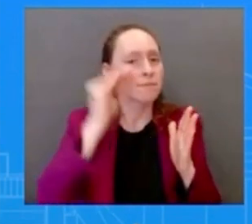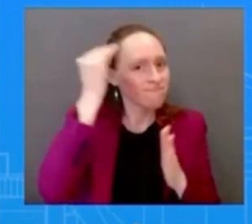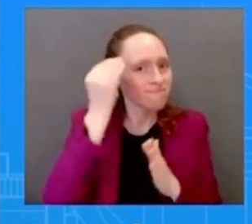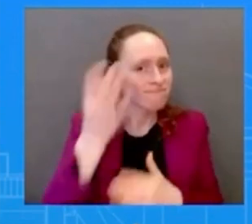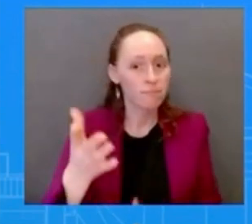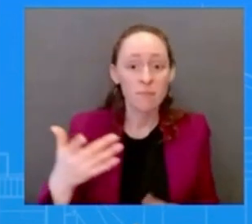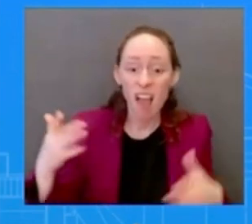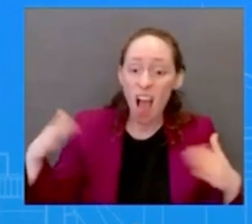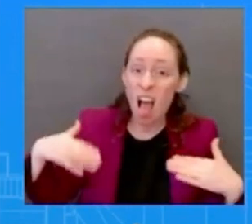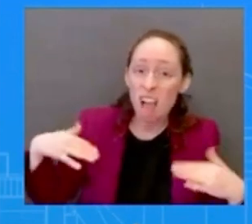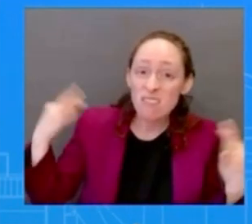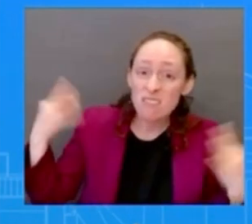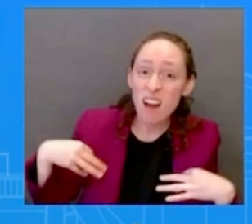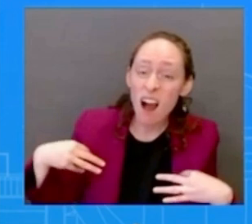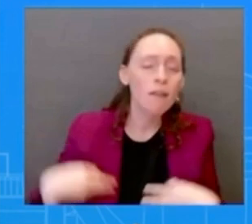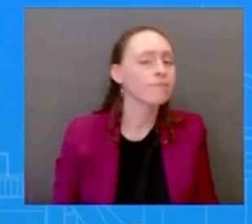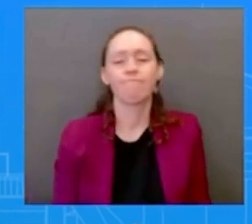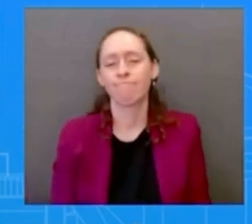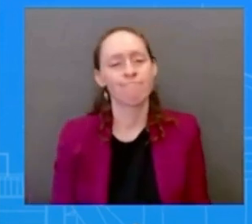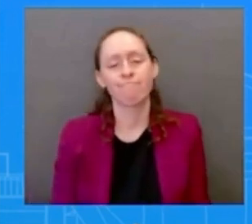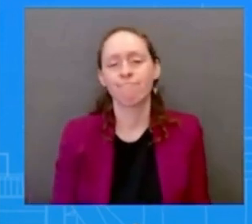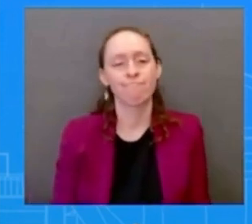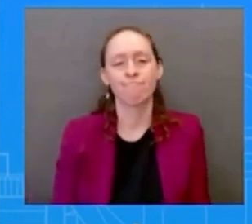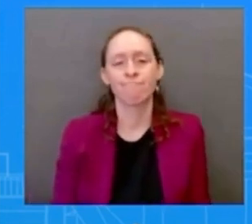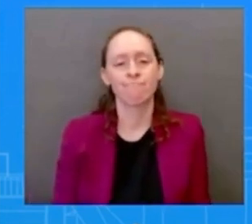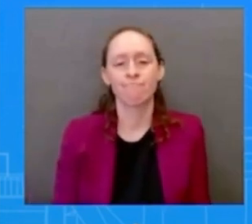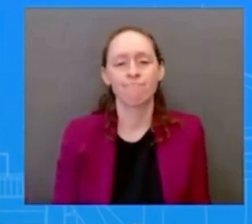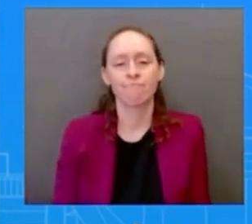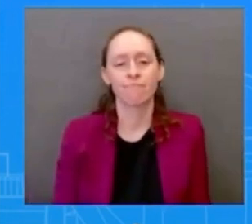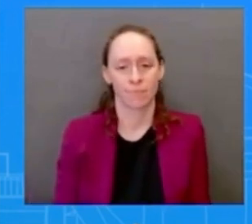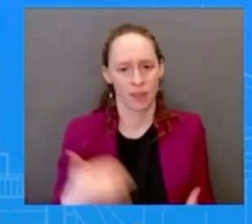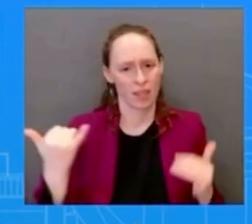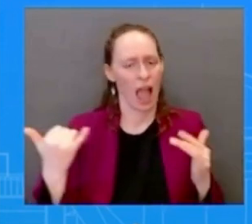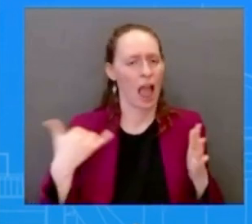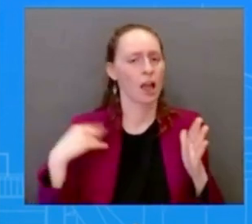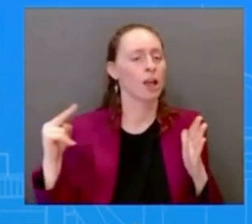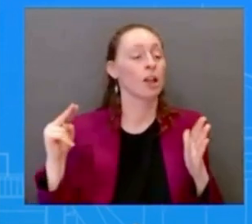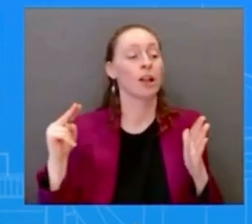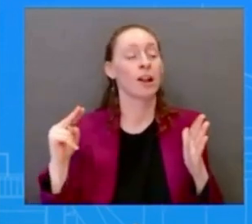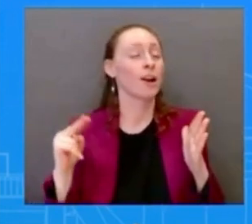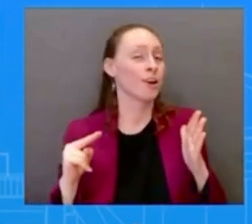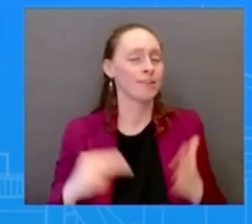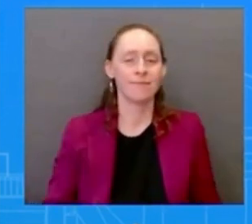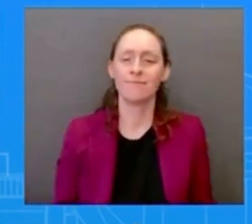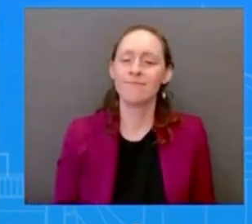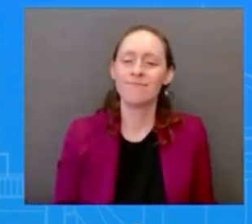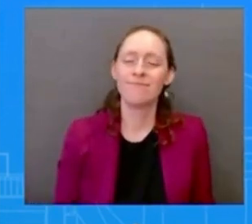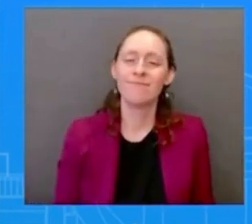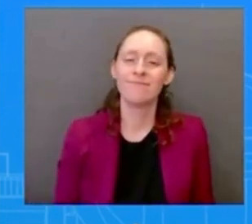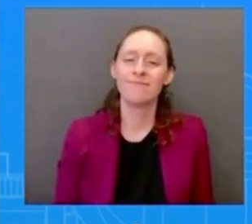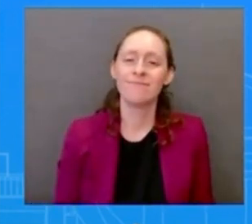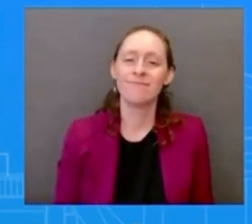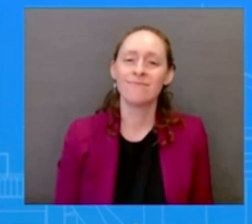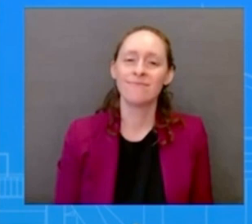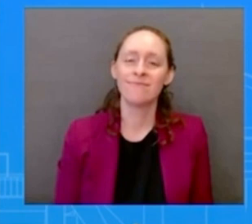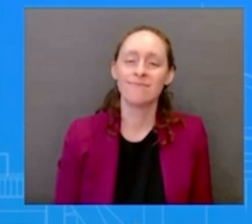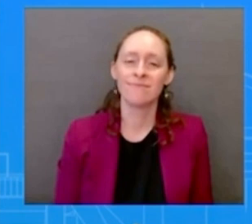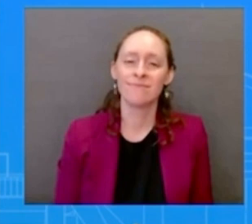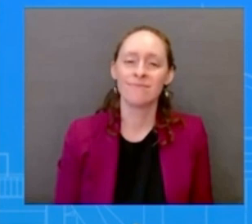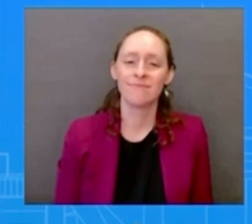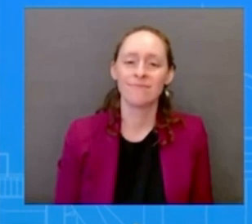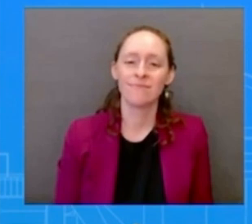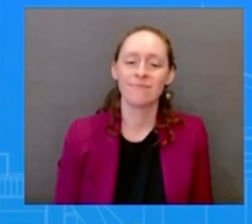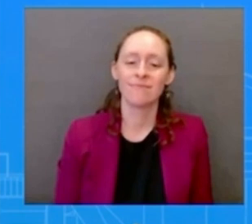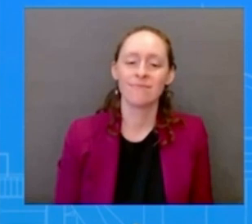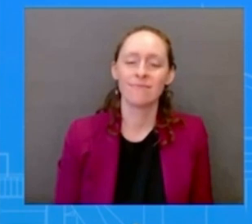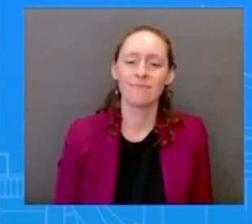we're just taking a look we're taking a look into the into the bill go ahead christina in the back thank you can you confirm if the administration